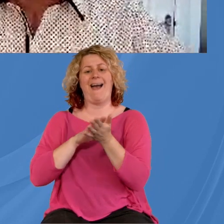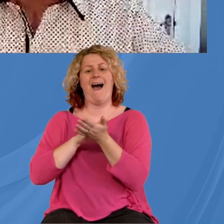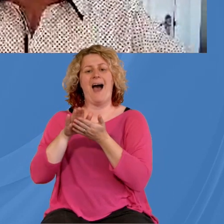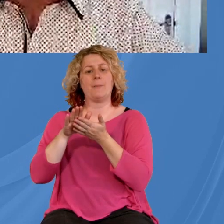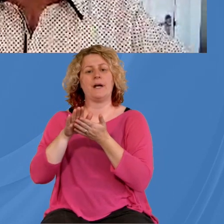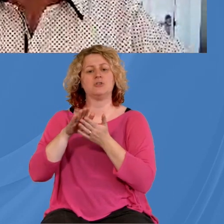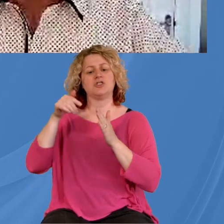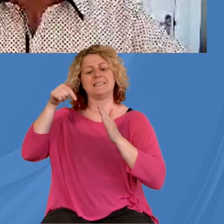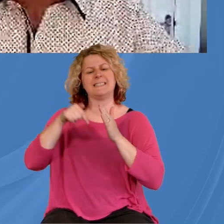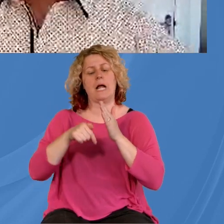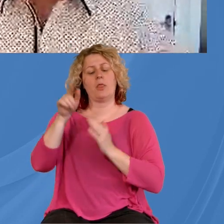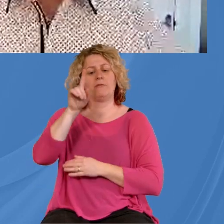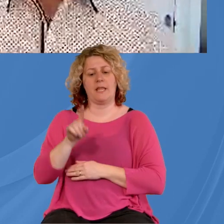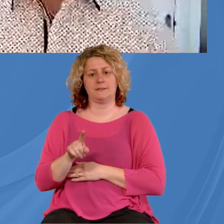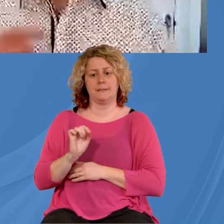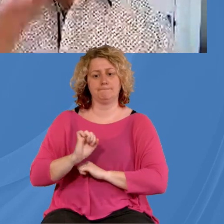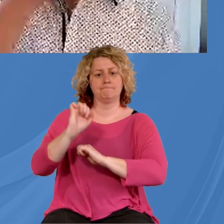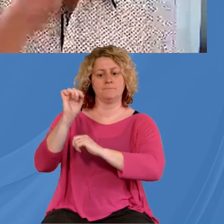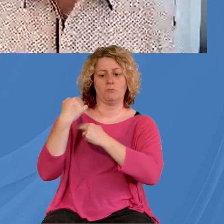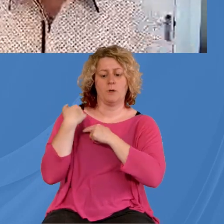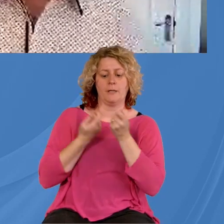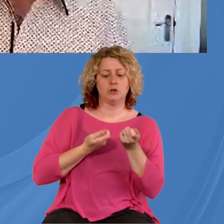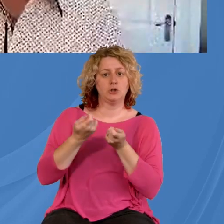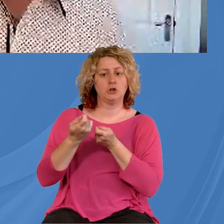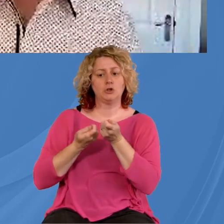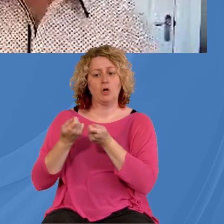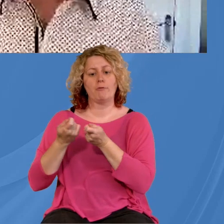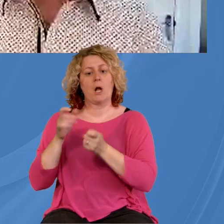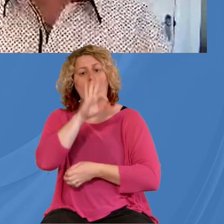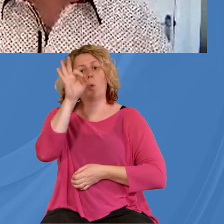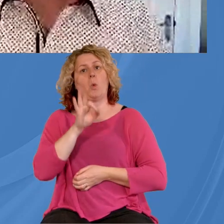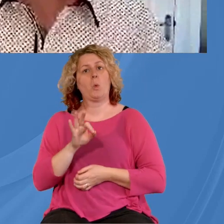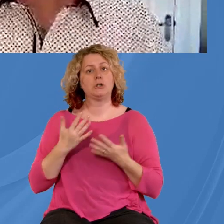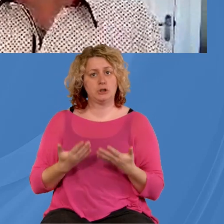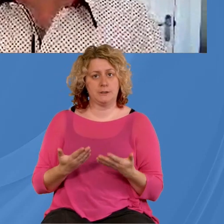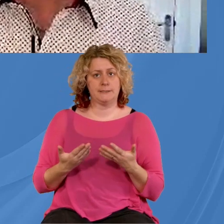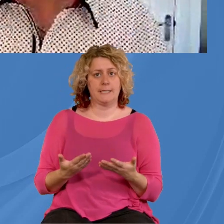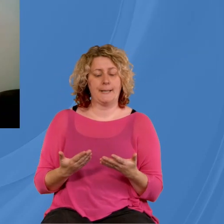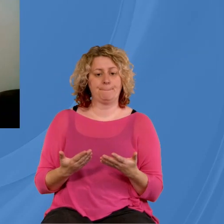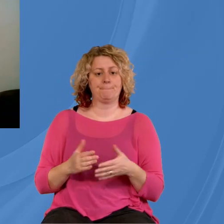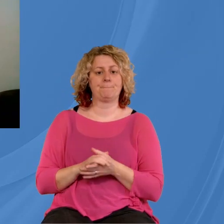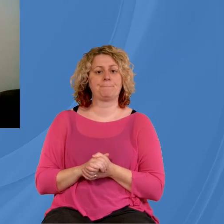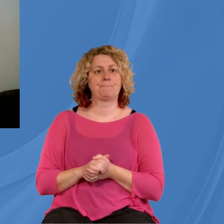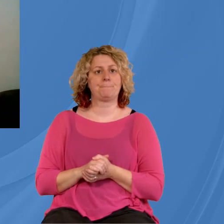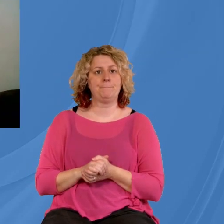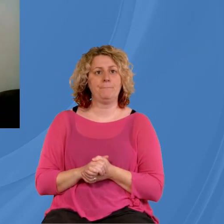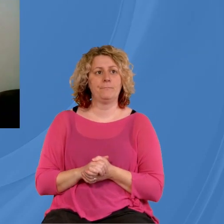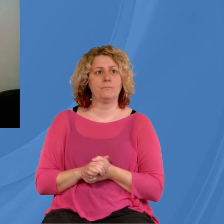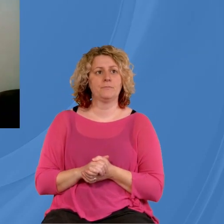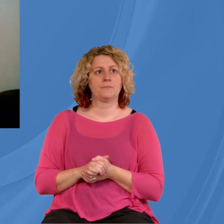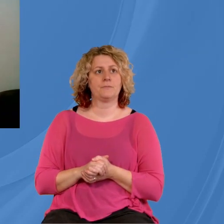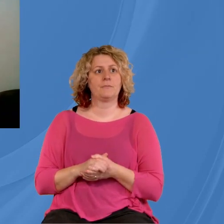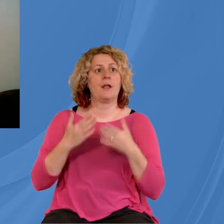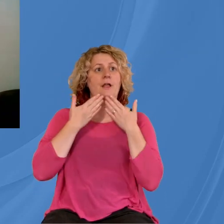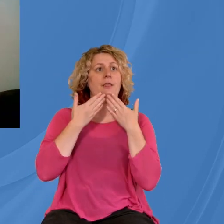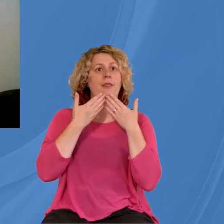Brilliant. Well, thank you. Adrian's going to be chairing our question time. So without any further ado, I will hand you over to Adrian. Thanks, Johnsy